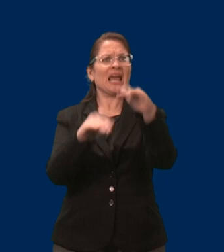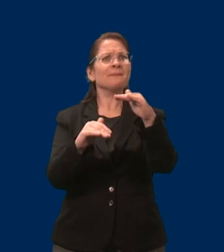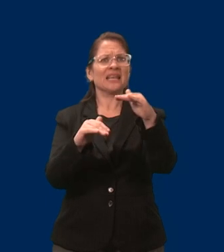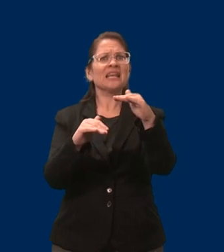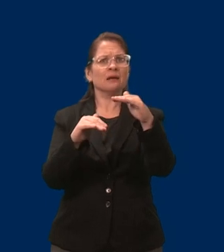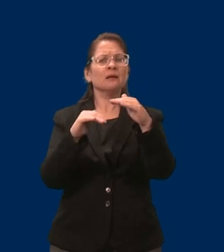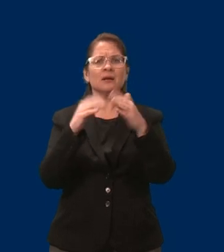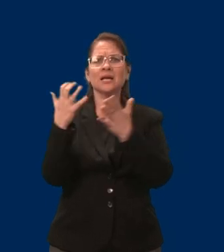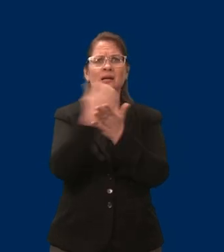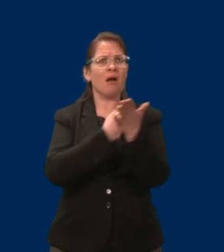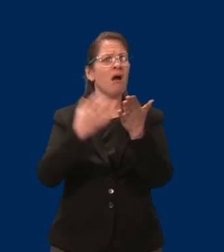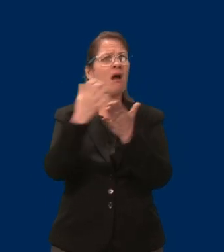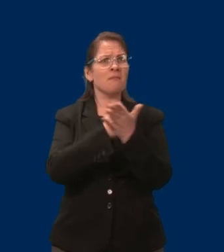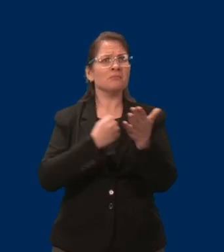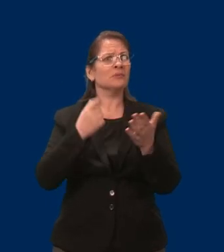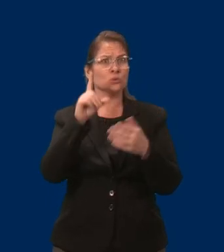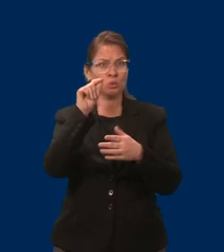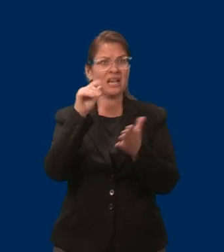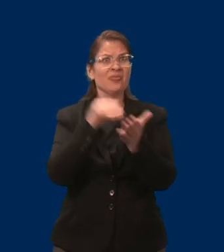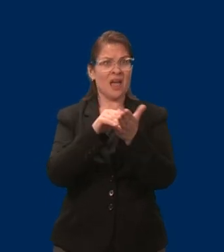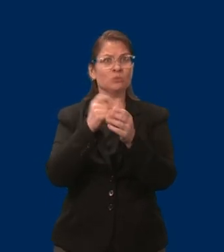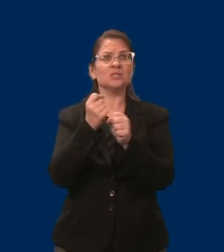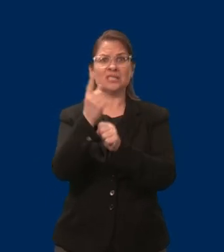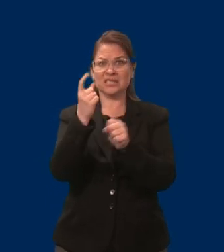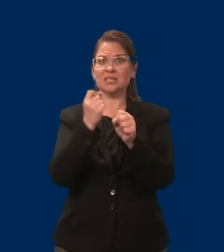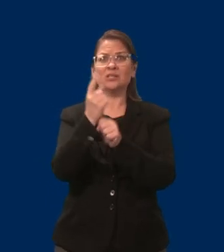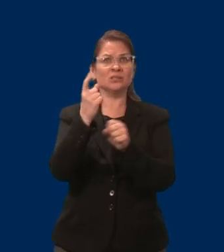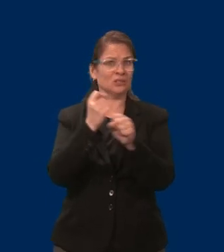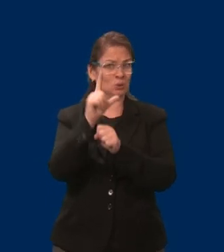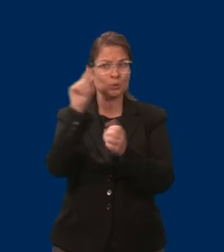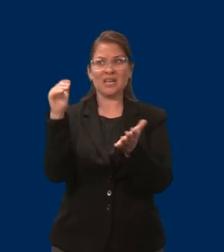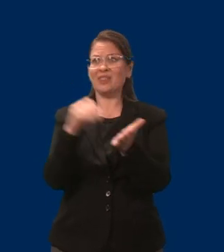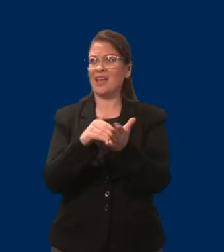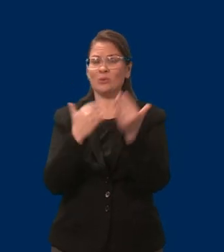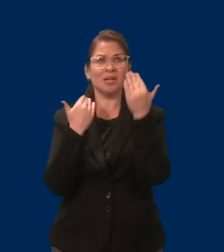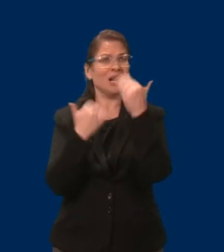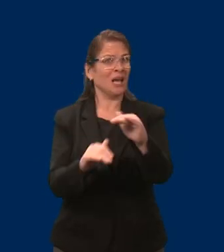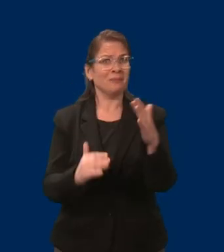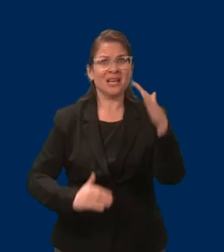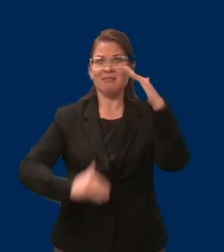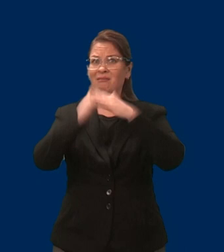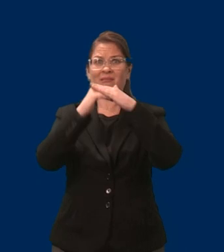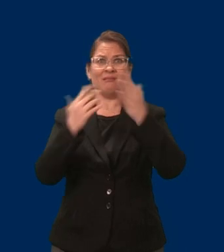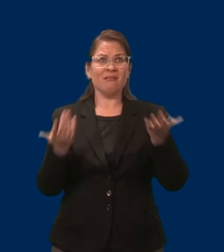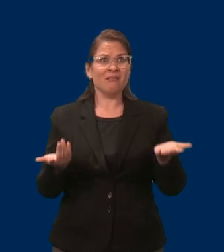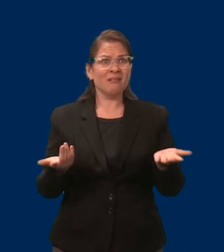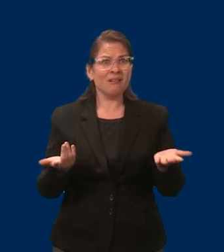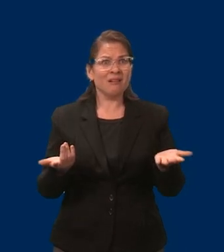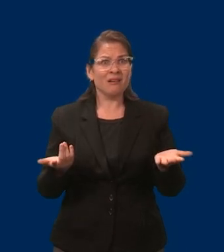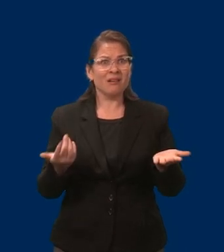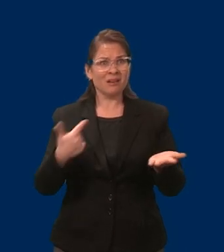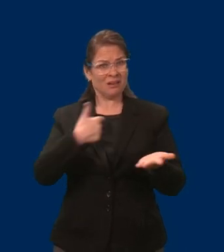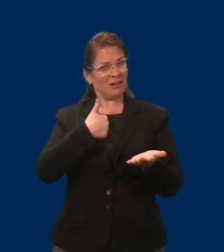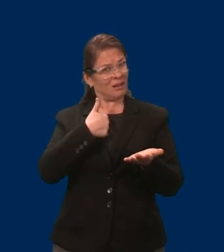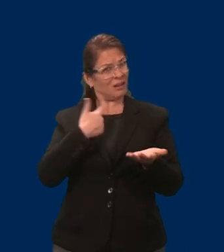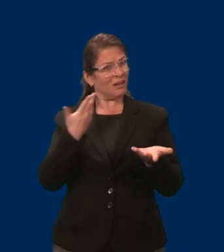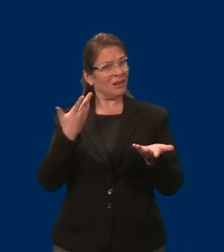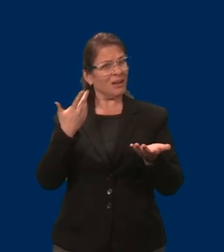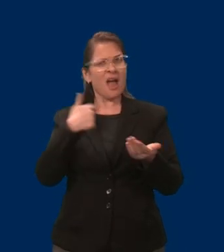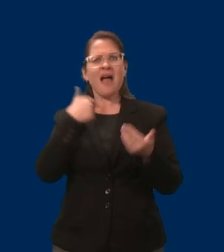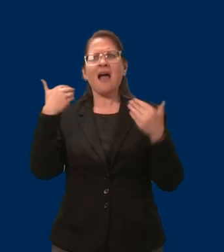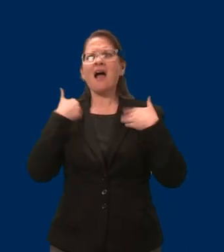Granted, we're on people like me, and a lot of other people are on a different spectrum than Jillian.